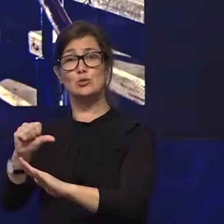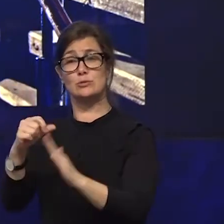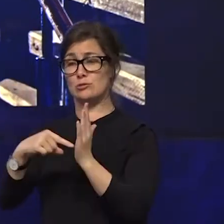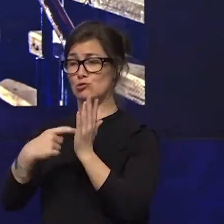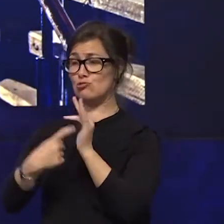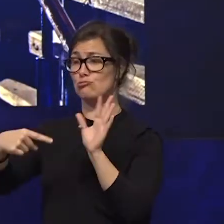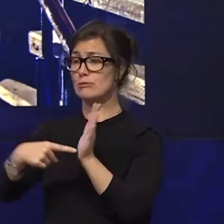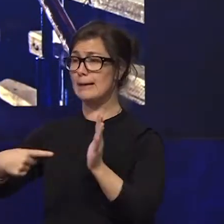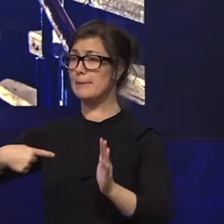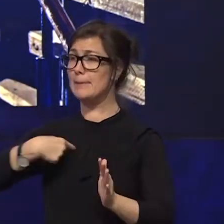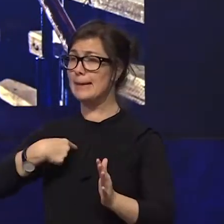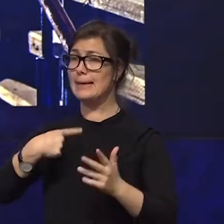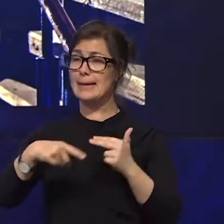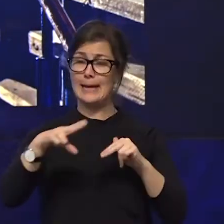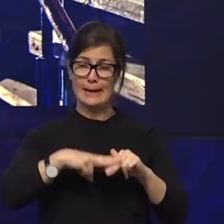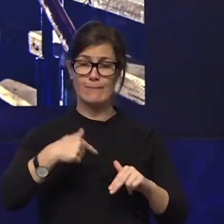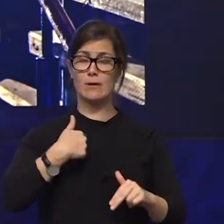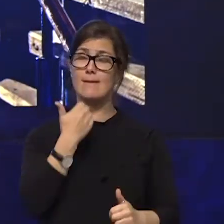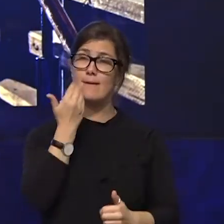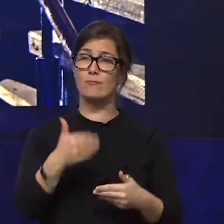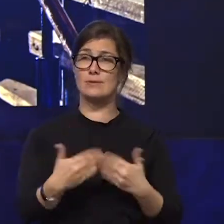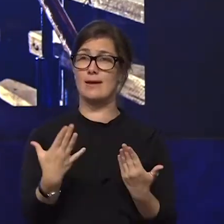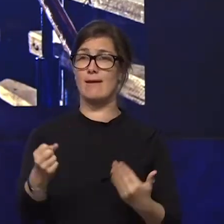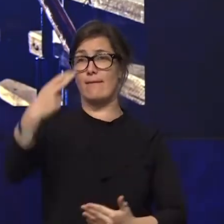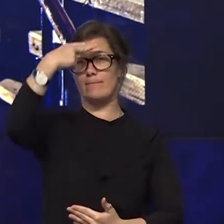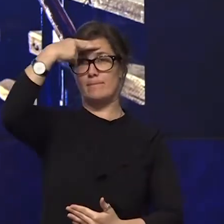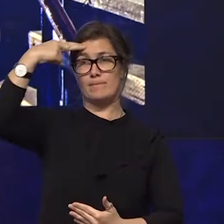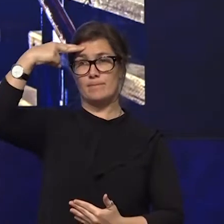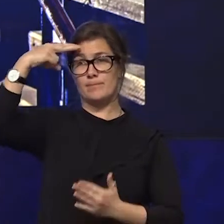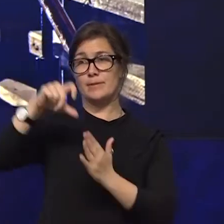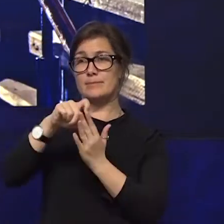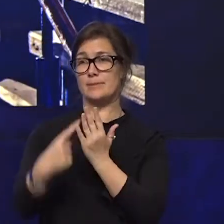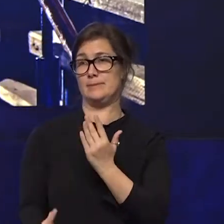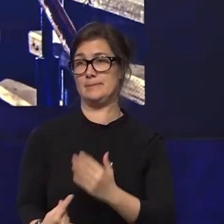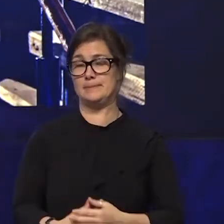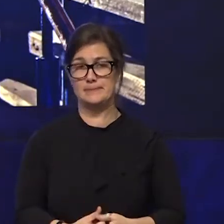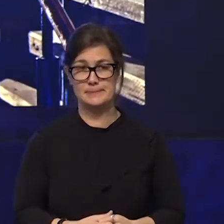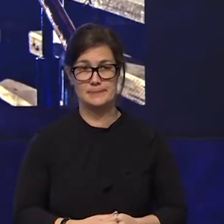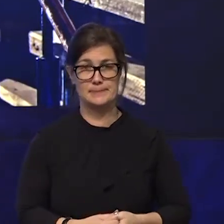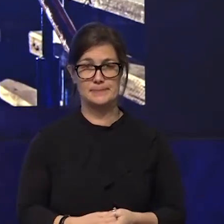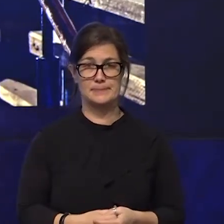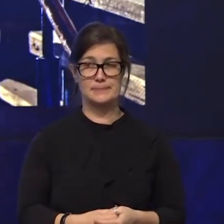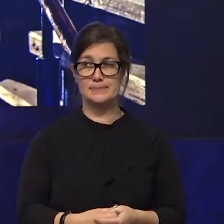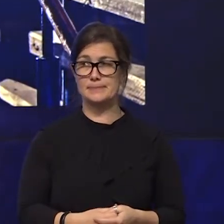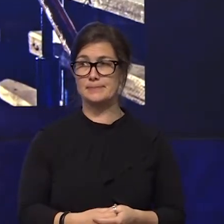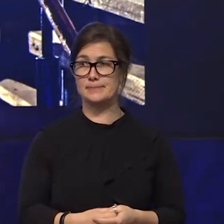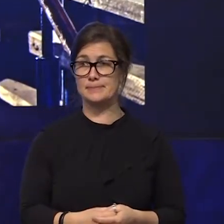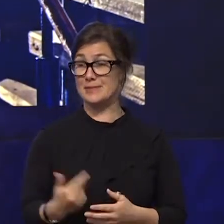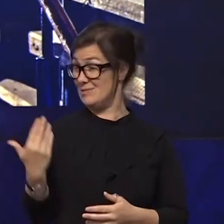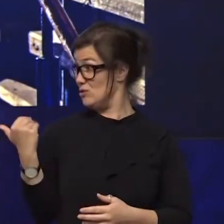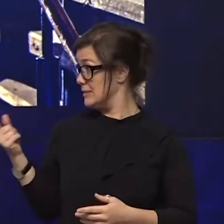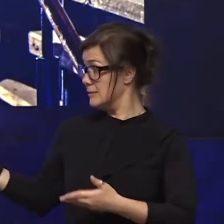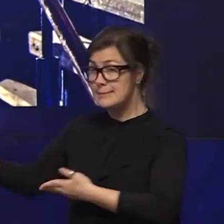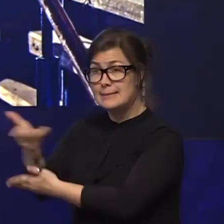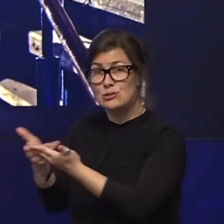every day with that label i reflect on the um discussion that we've just had